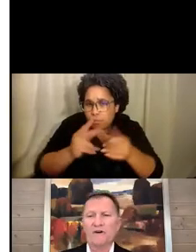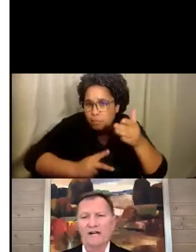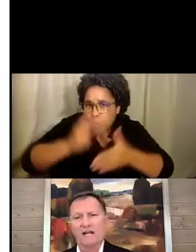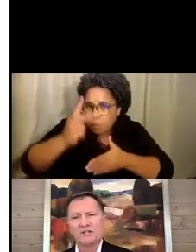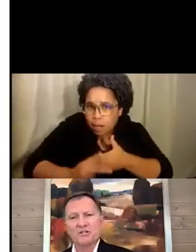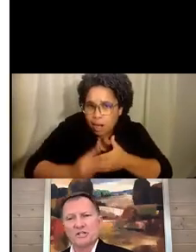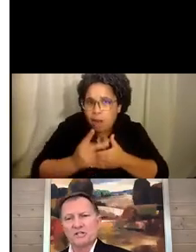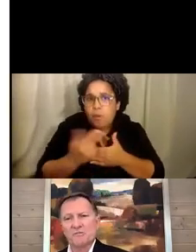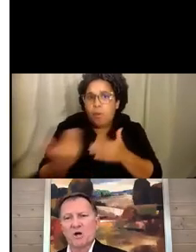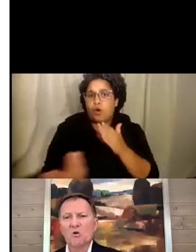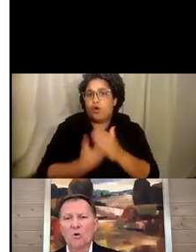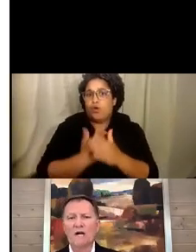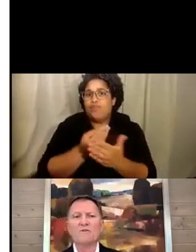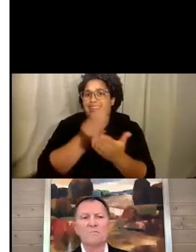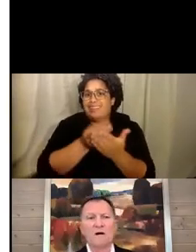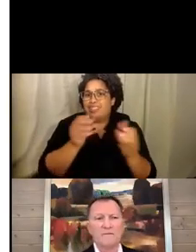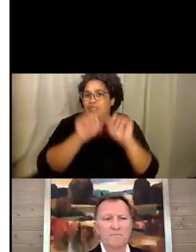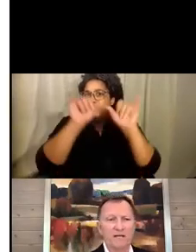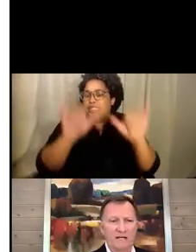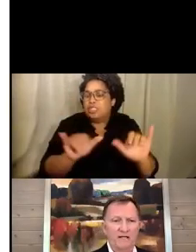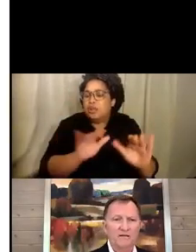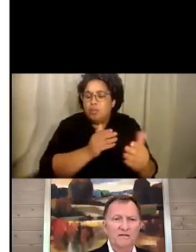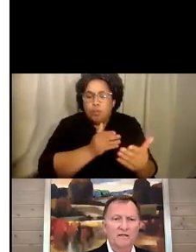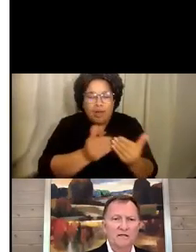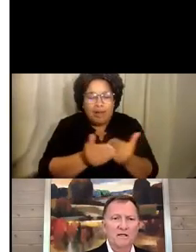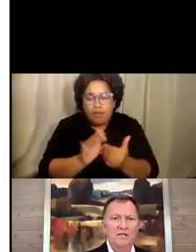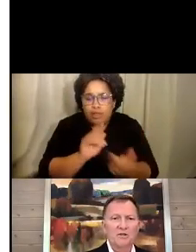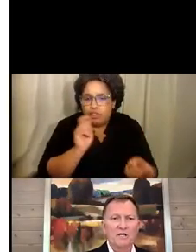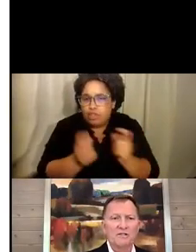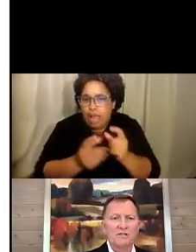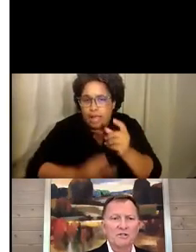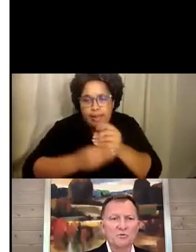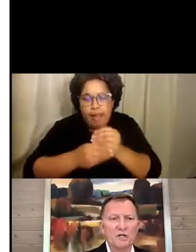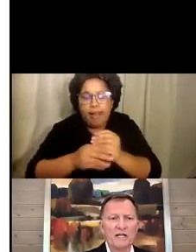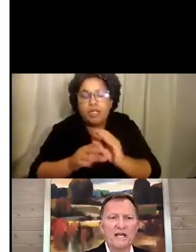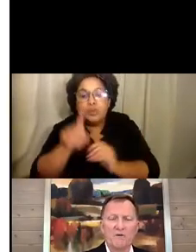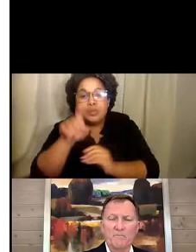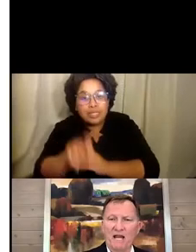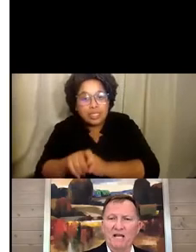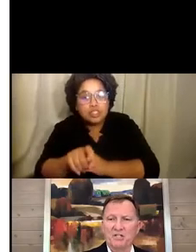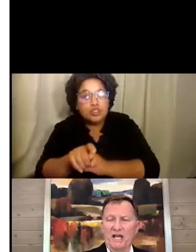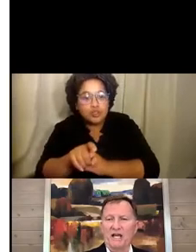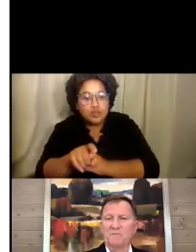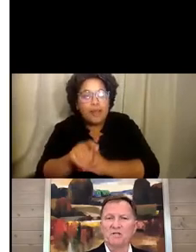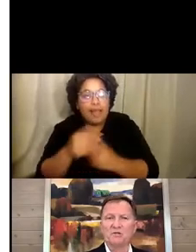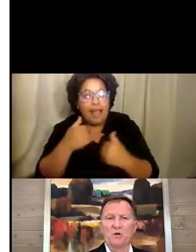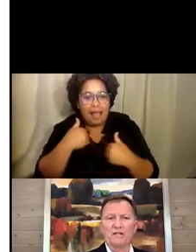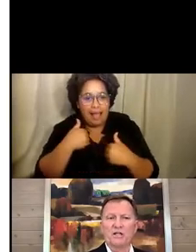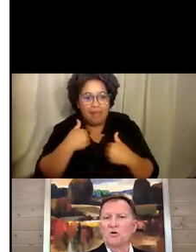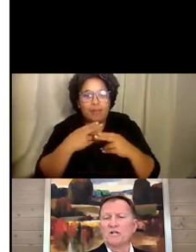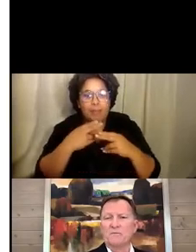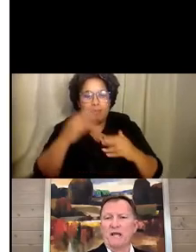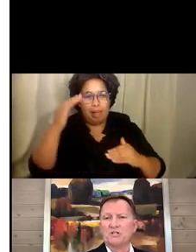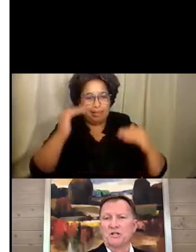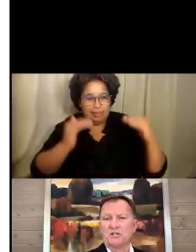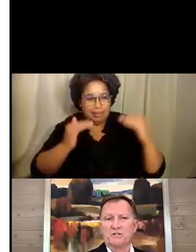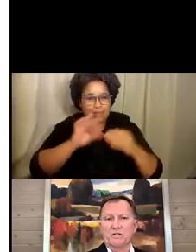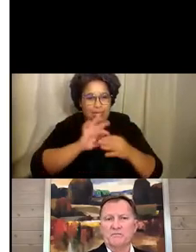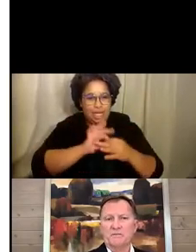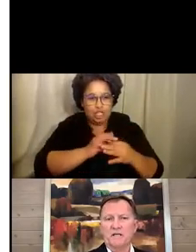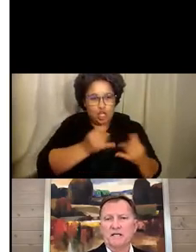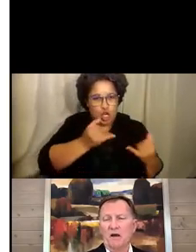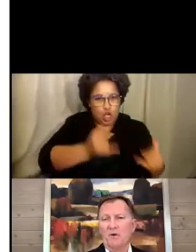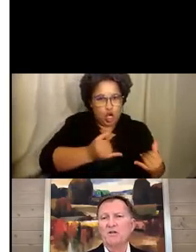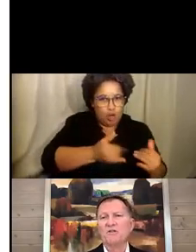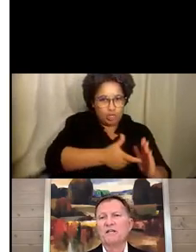a new financial system, whatever it might be, you need to really have a balancing act between the current demands on your